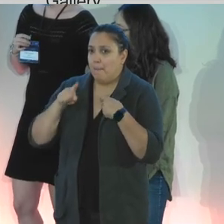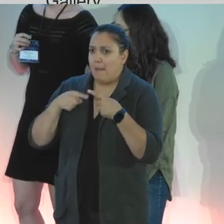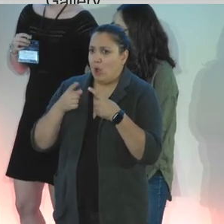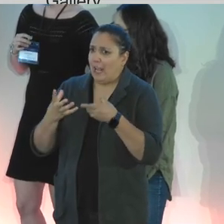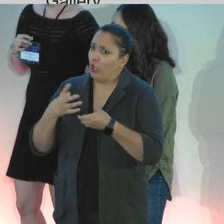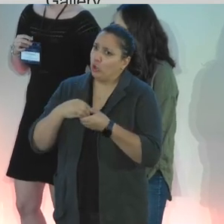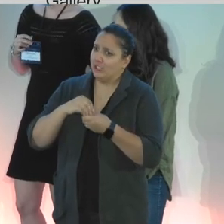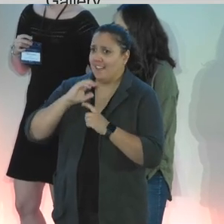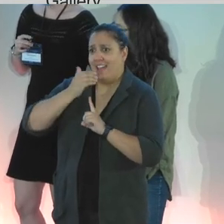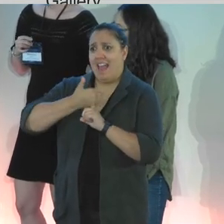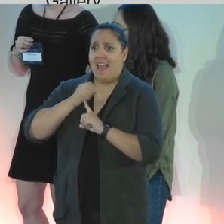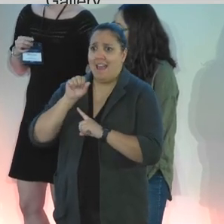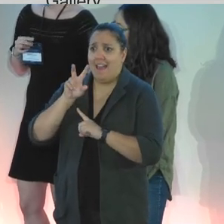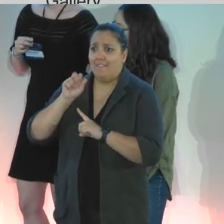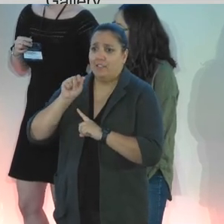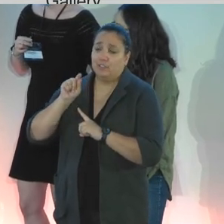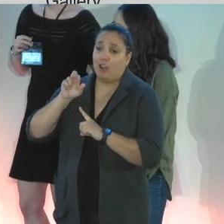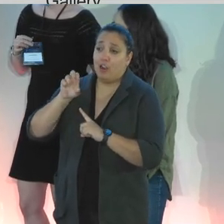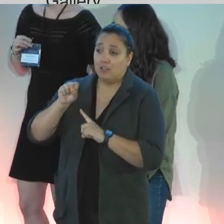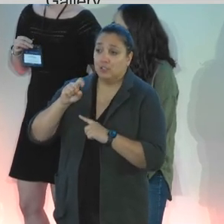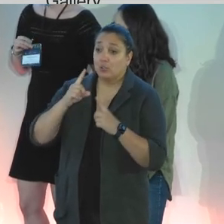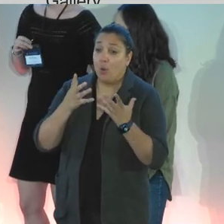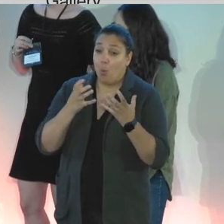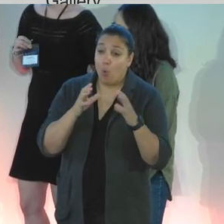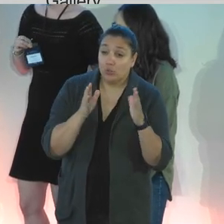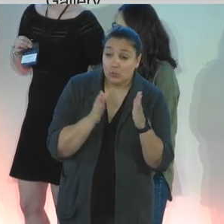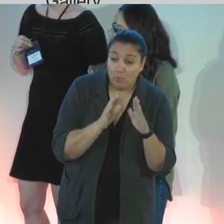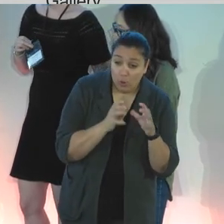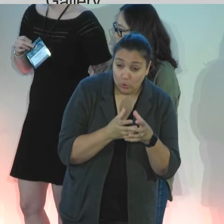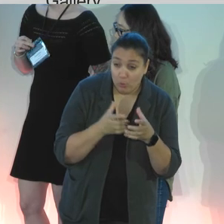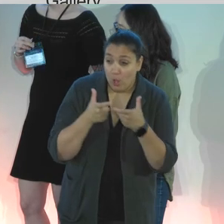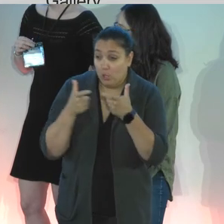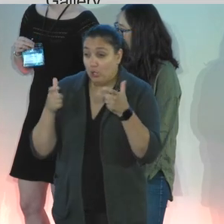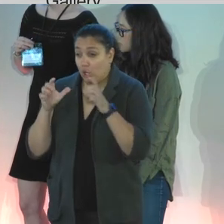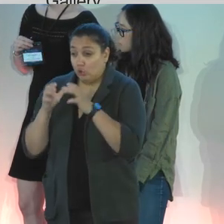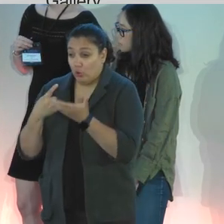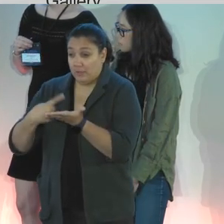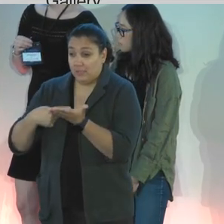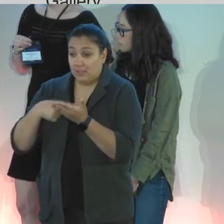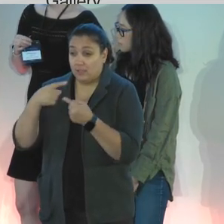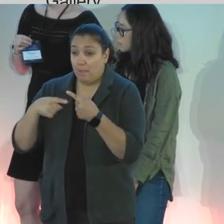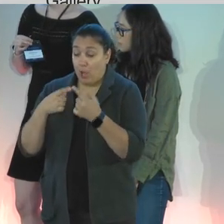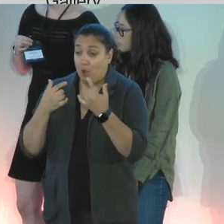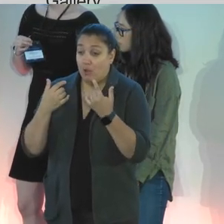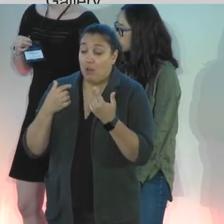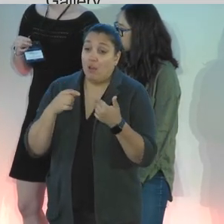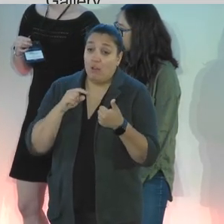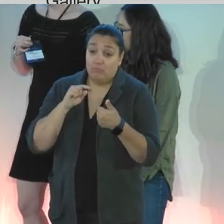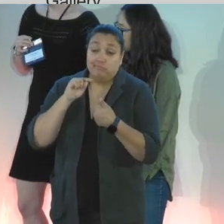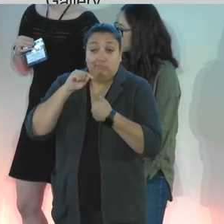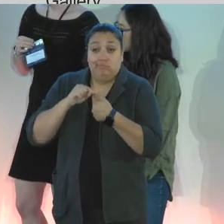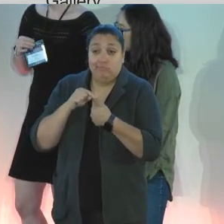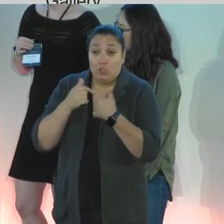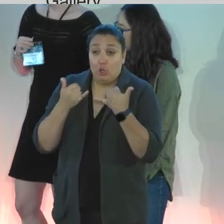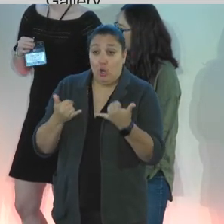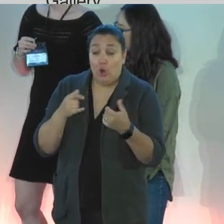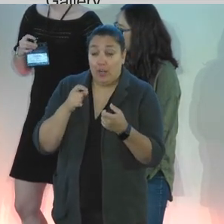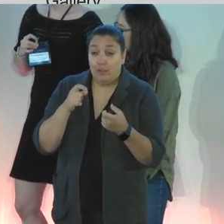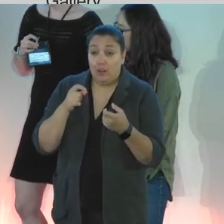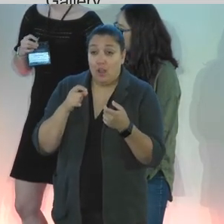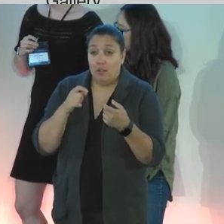So, if you're interested in participating in a mixture of small group and large group discussions on, A, current gaps in customization